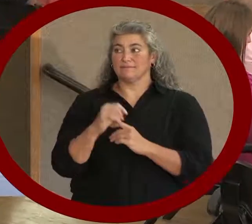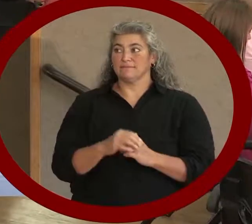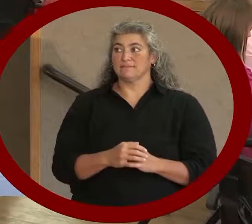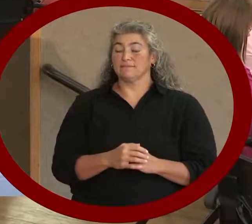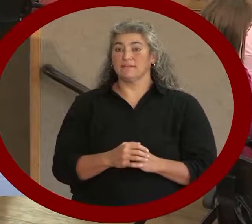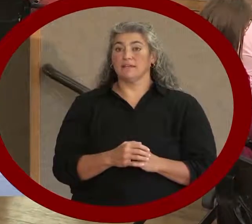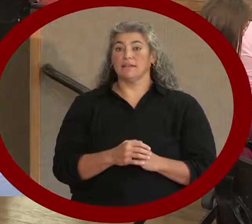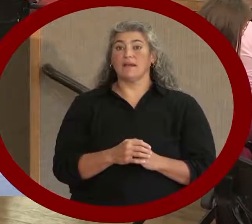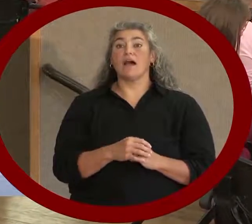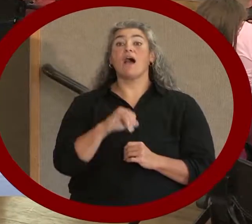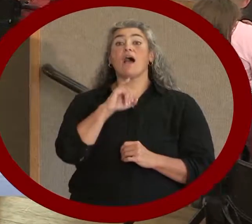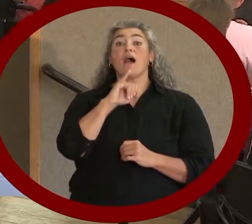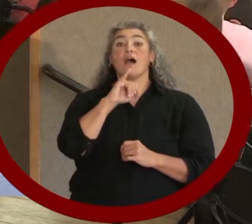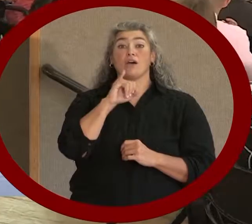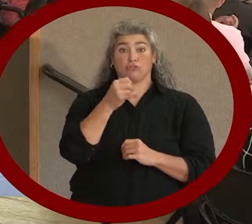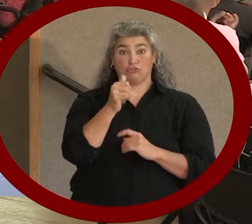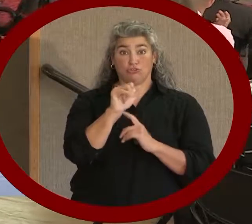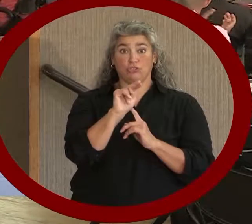Jan Larson.